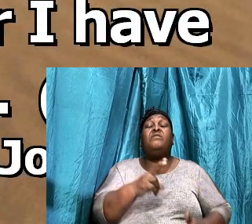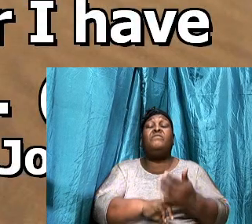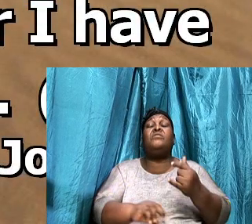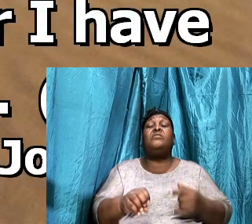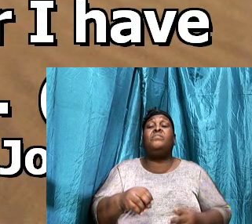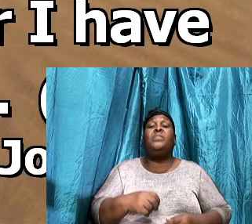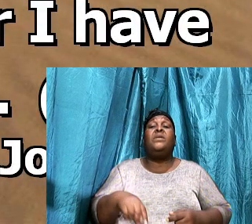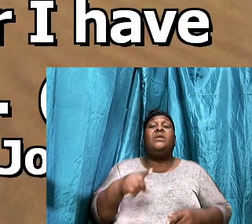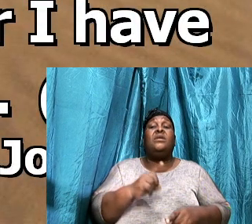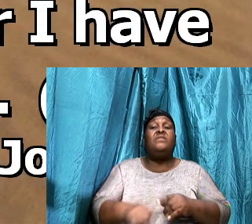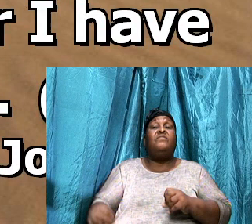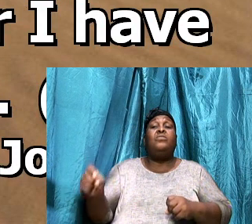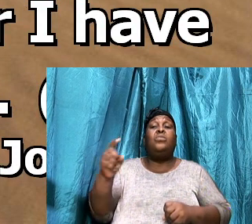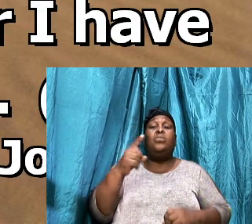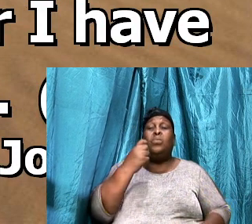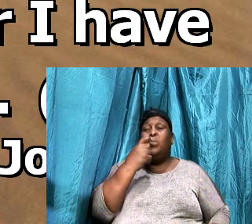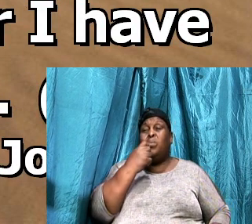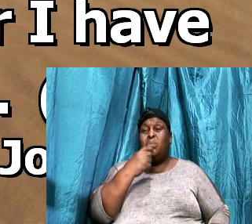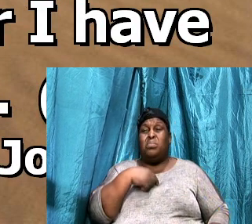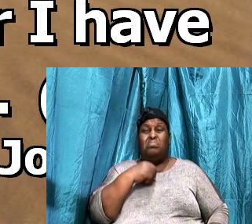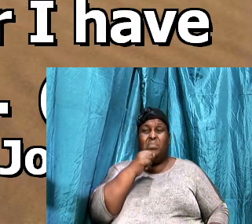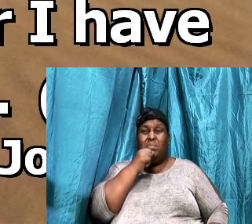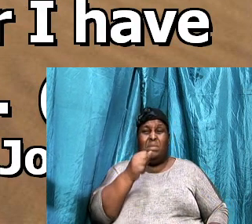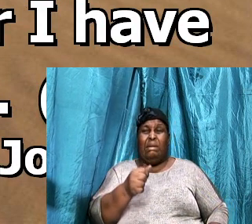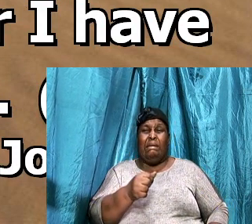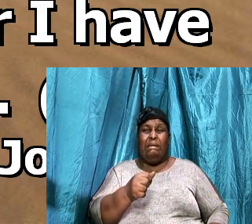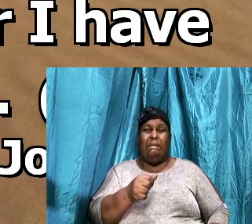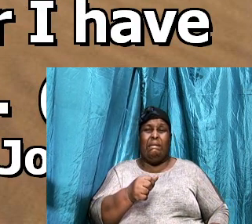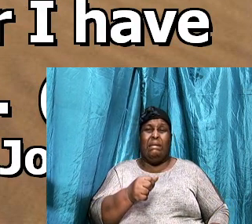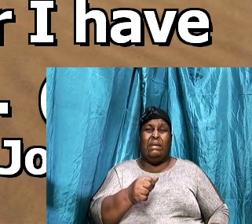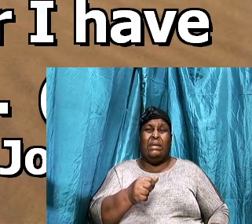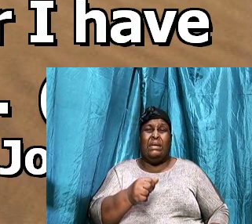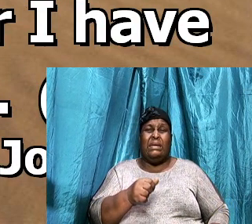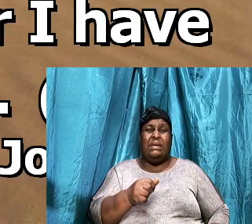said, Henceforth, Who am I? Still